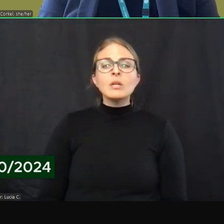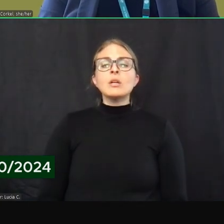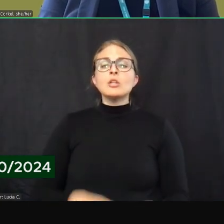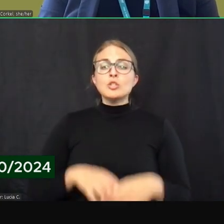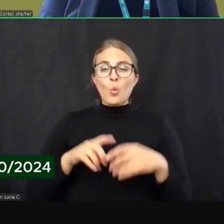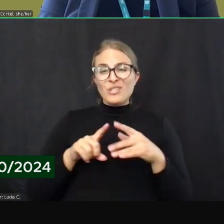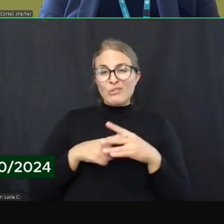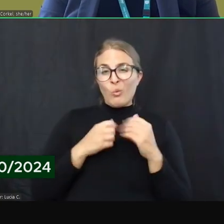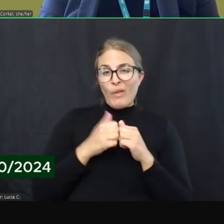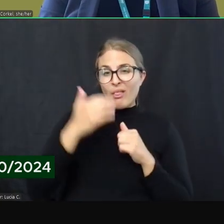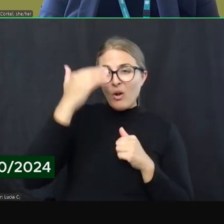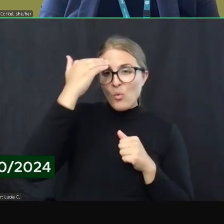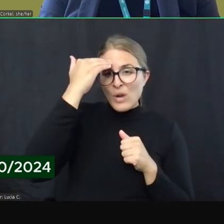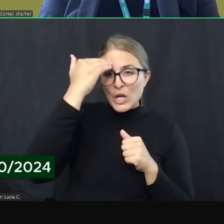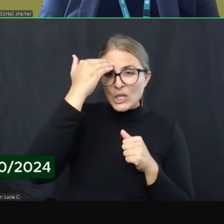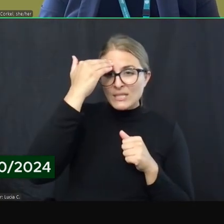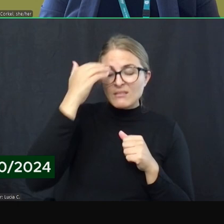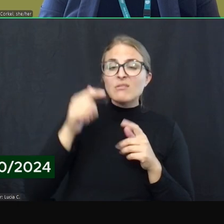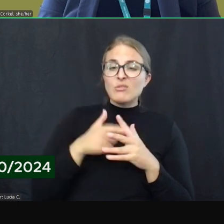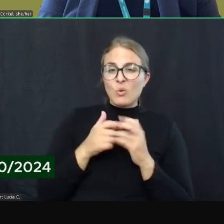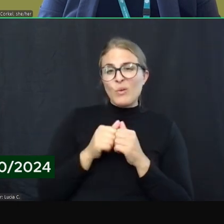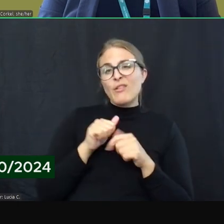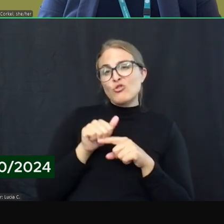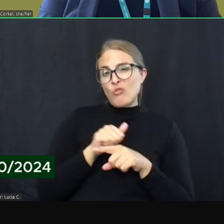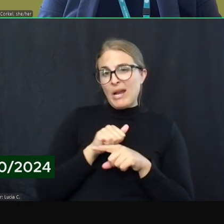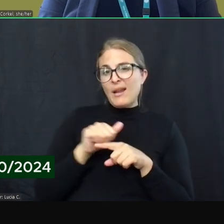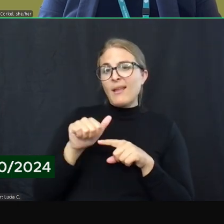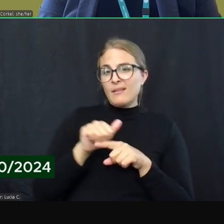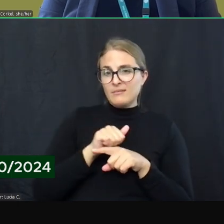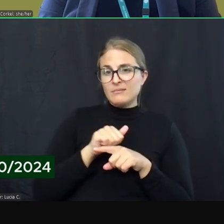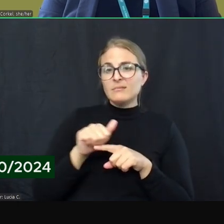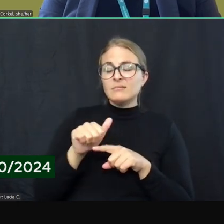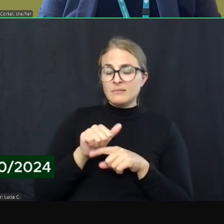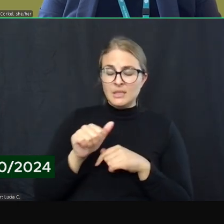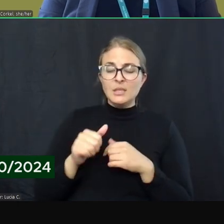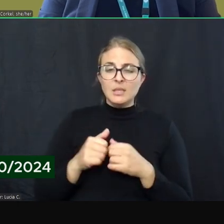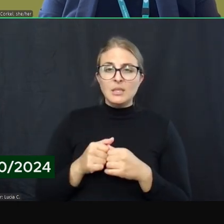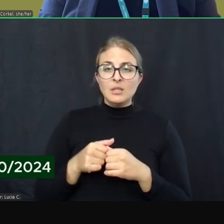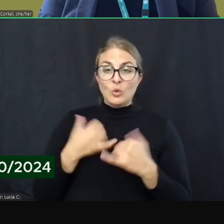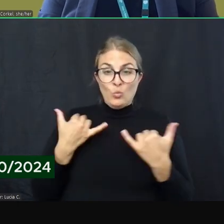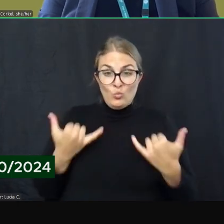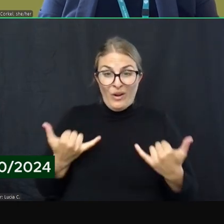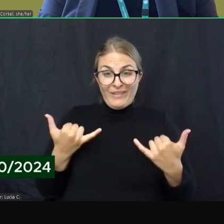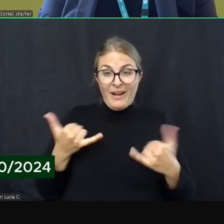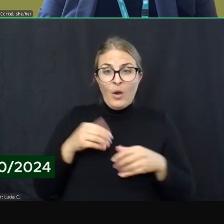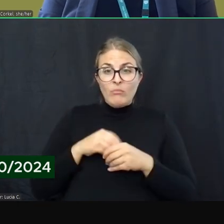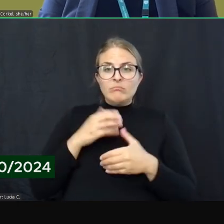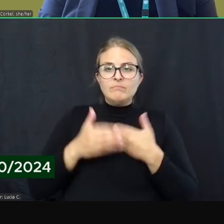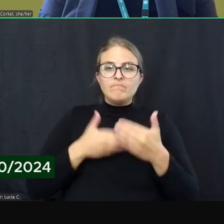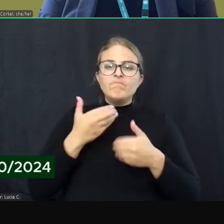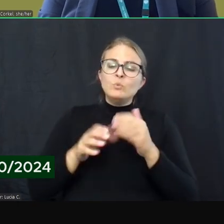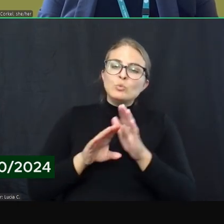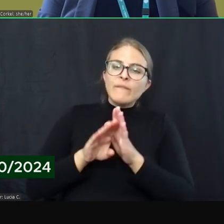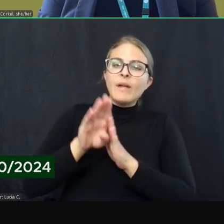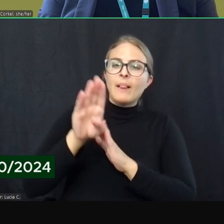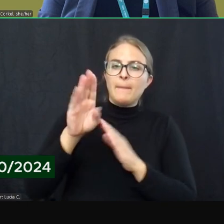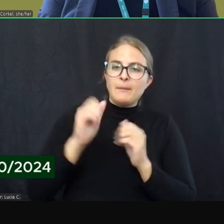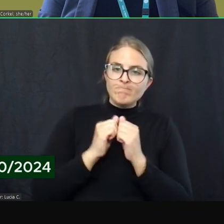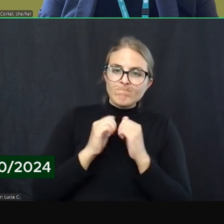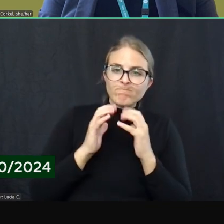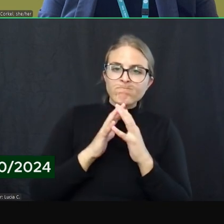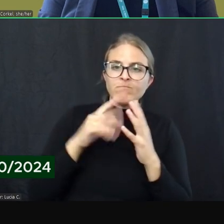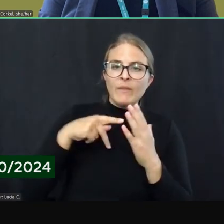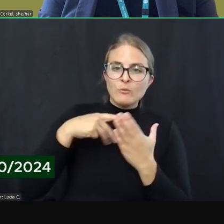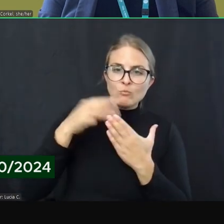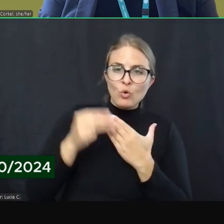and training for staff. So at this point in our process of developing this program, we're working